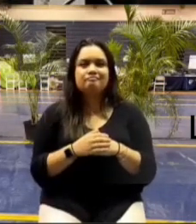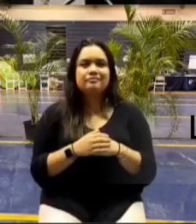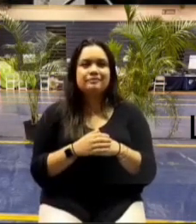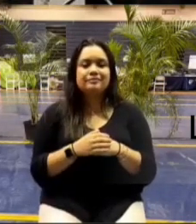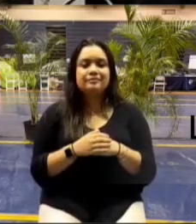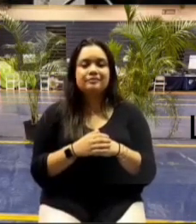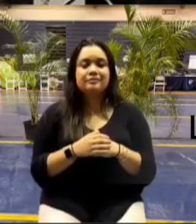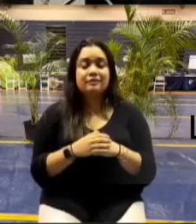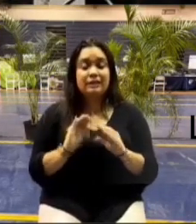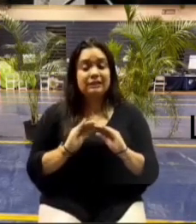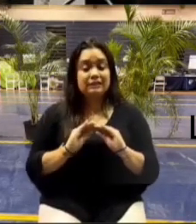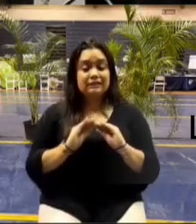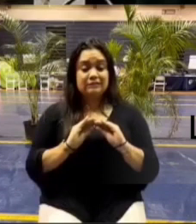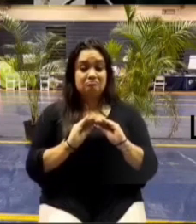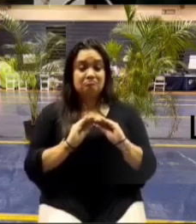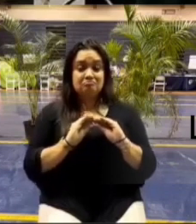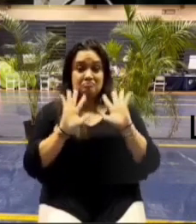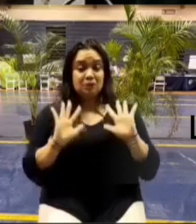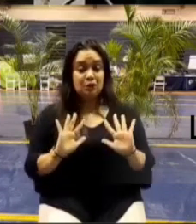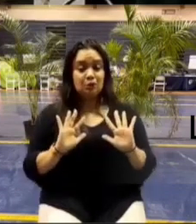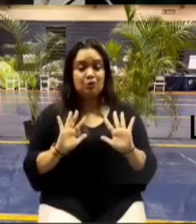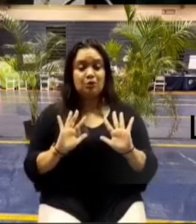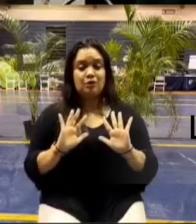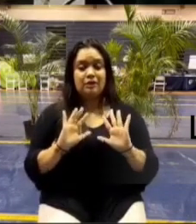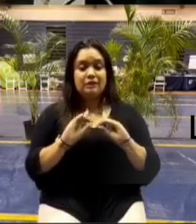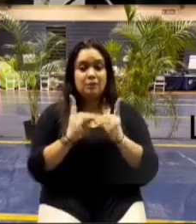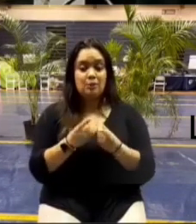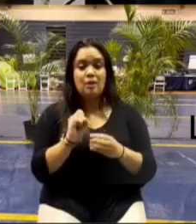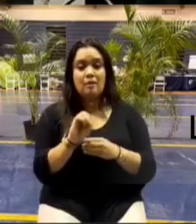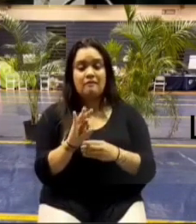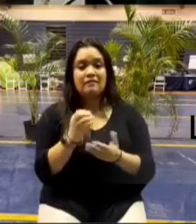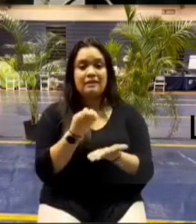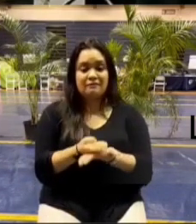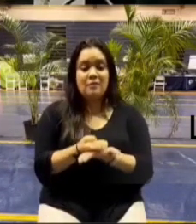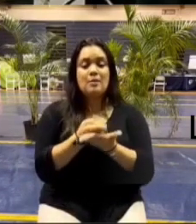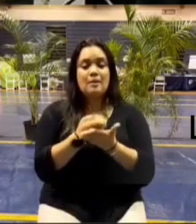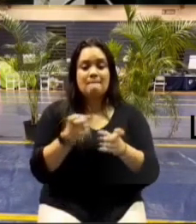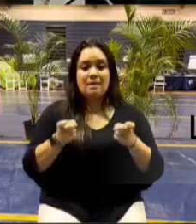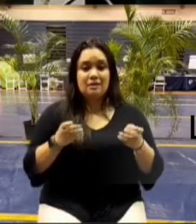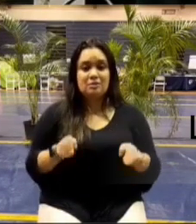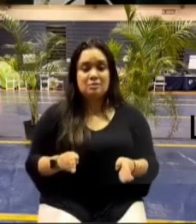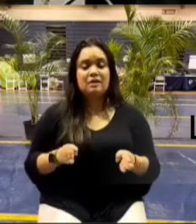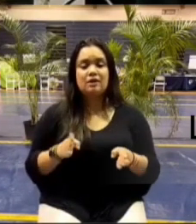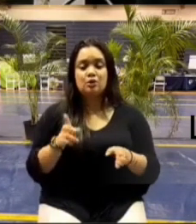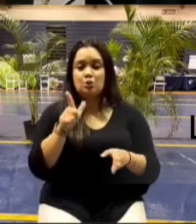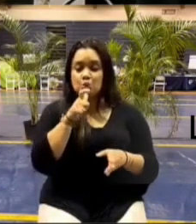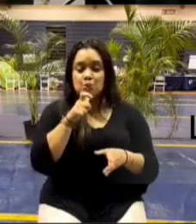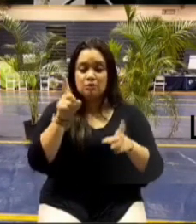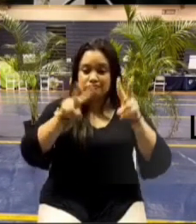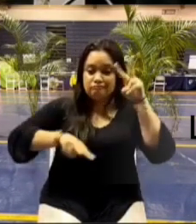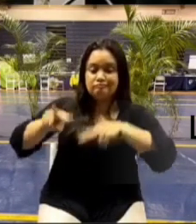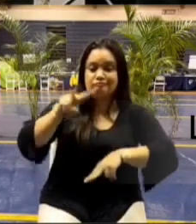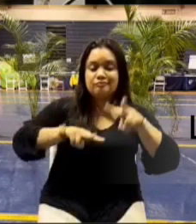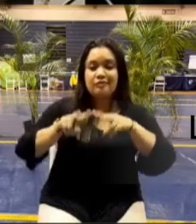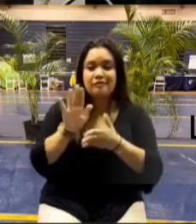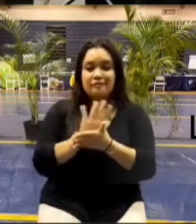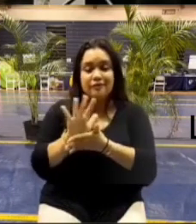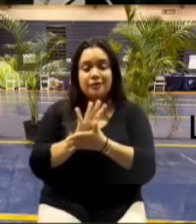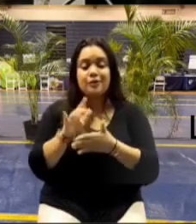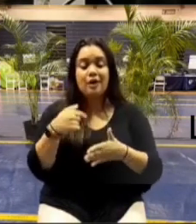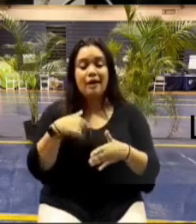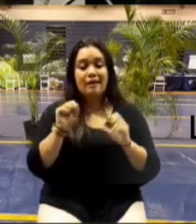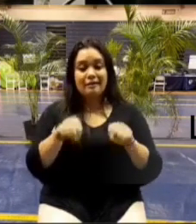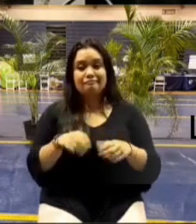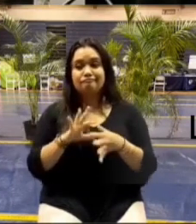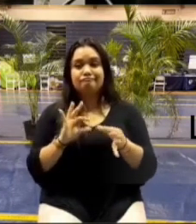just to be clear uh you know it is department environmental management who's doing the evaluation of the video and so forth what i can